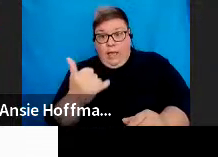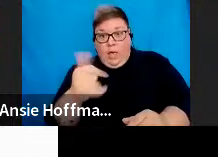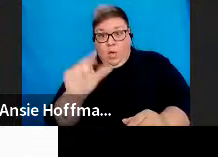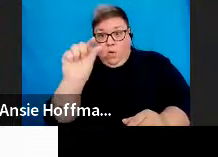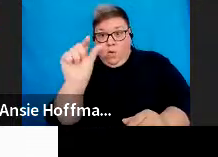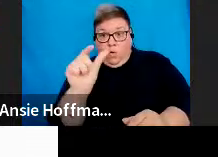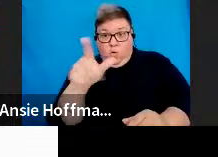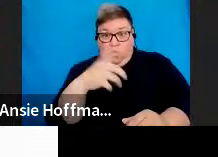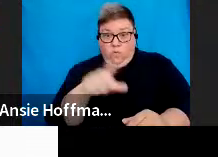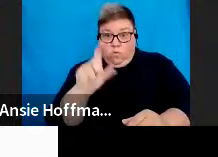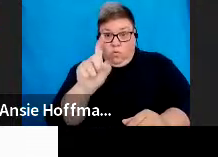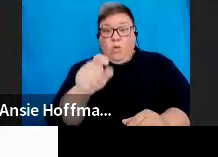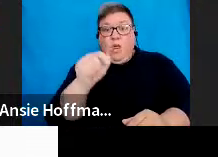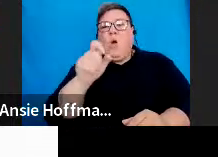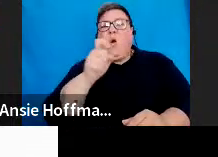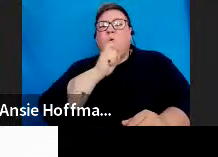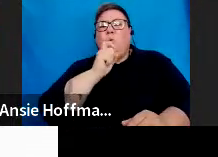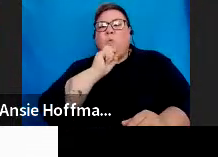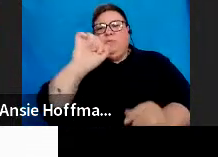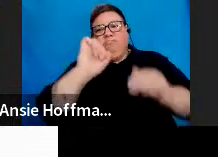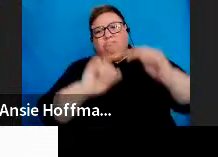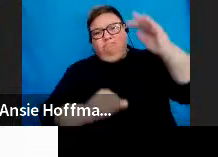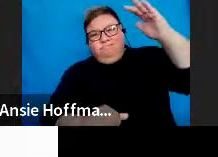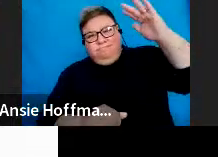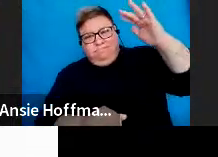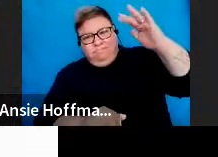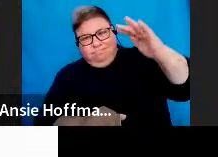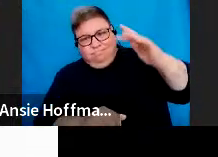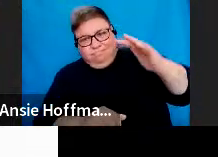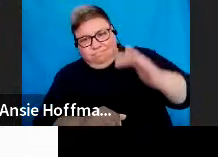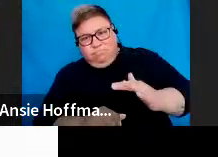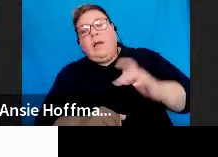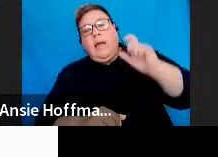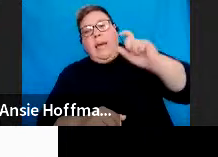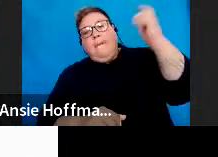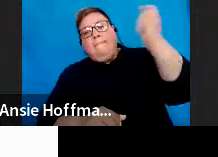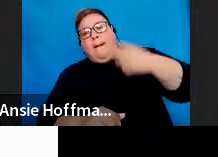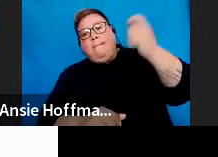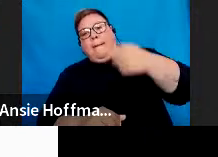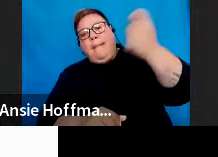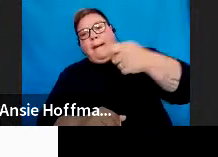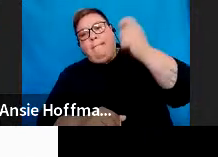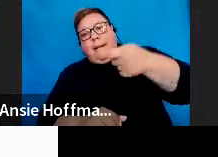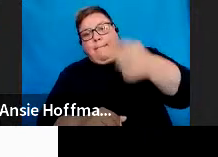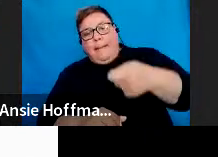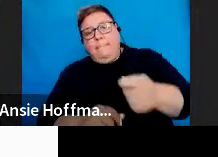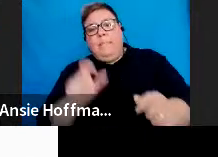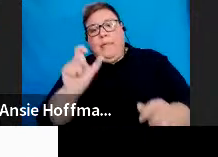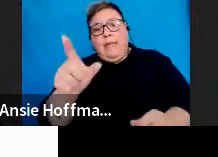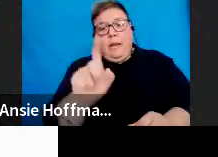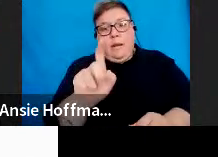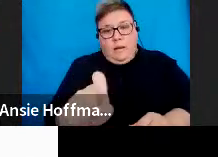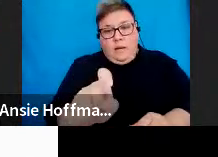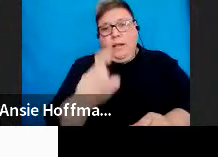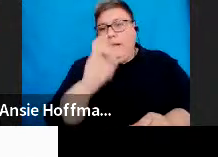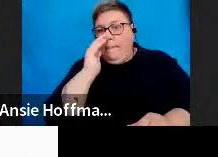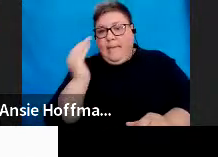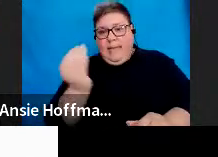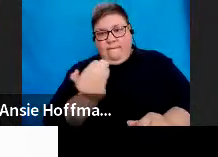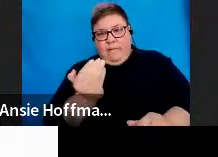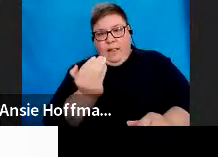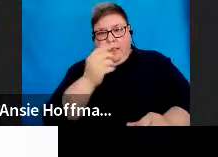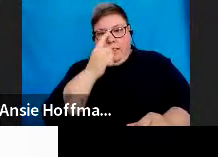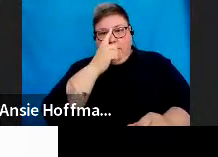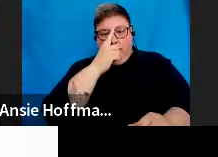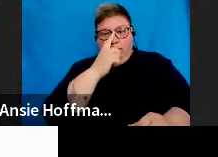users that you have linked to this group will be able to make payments. So, just be aware of that. Select the applicable